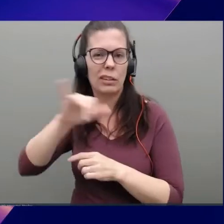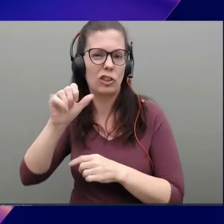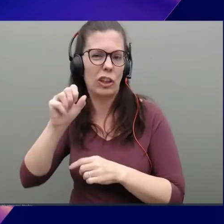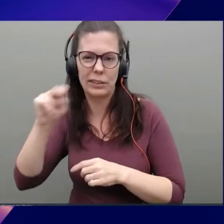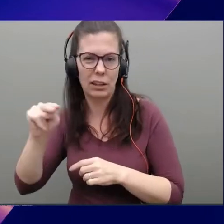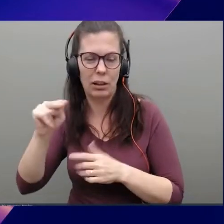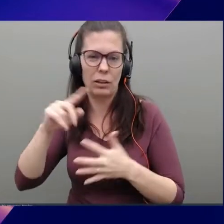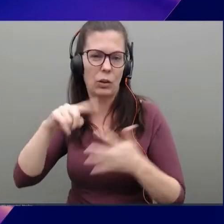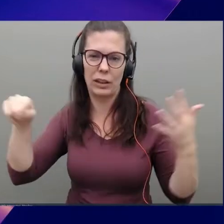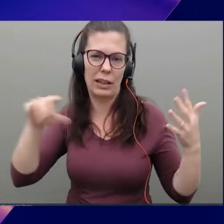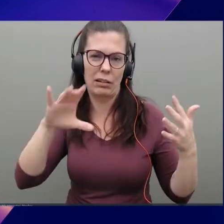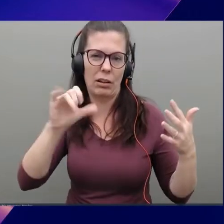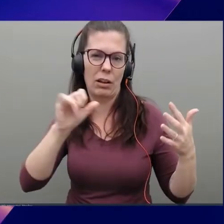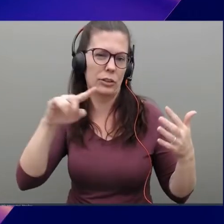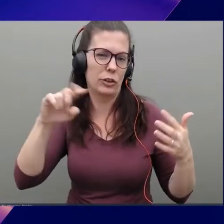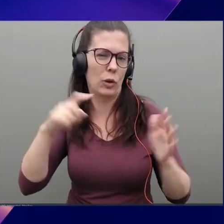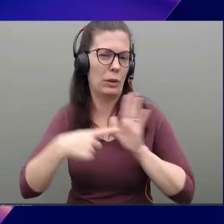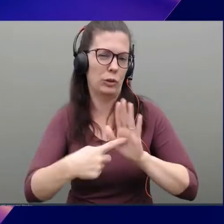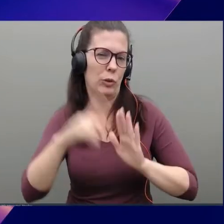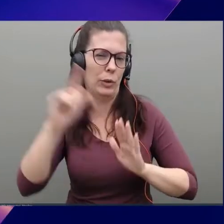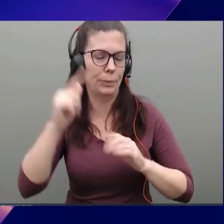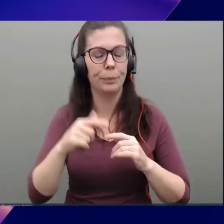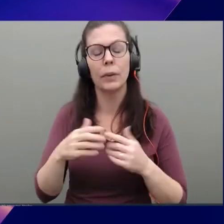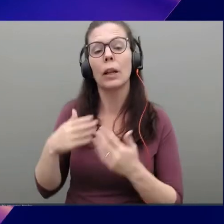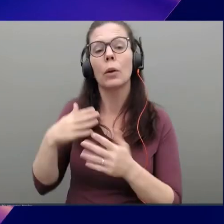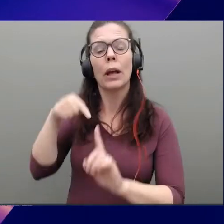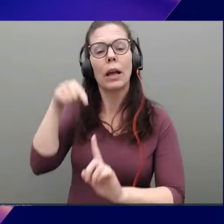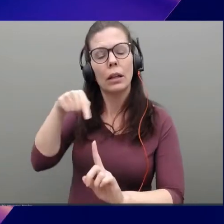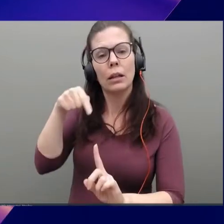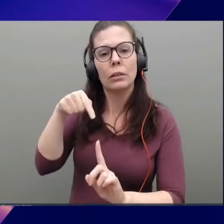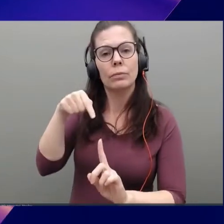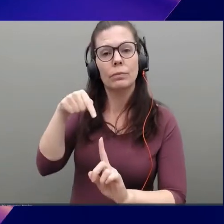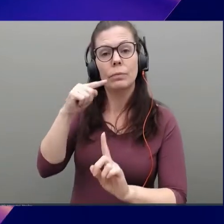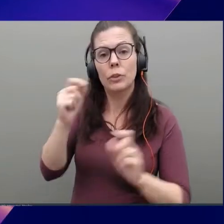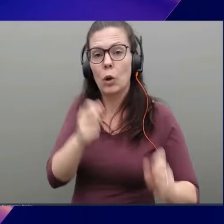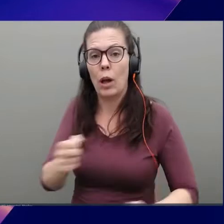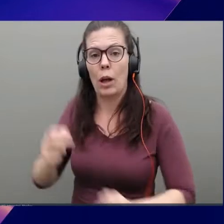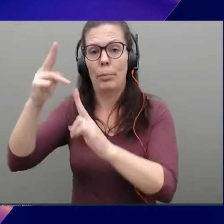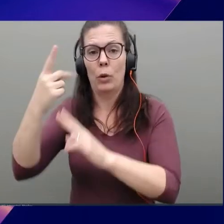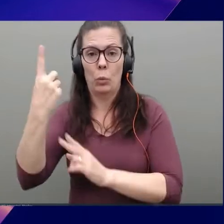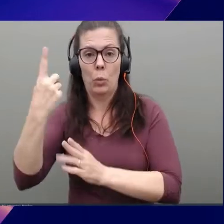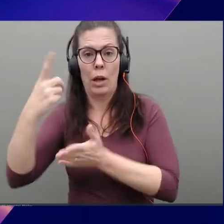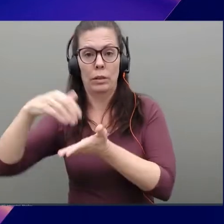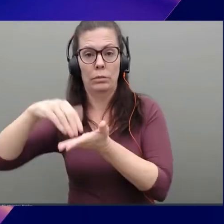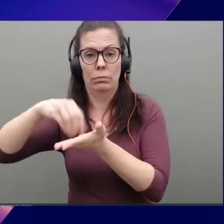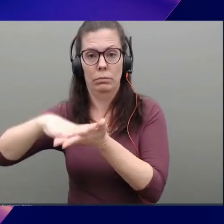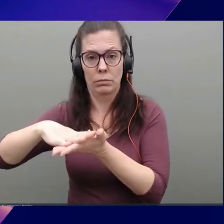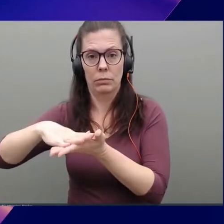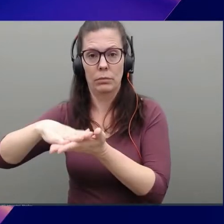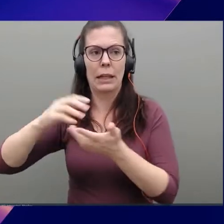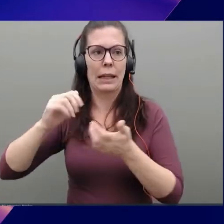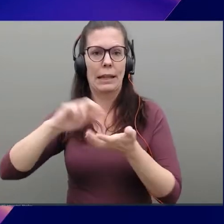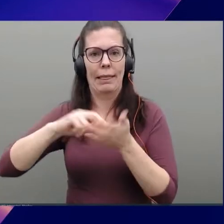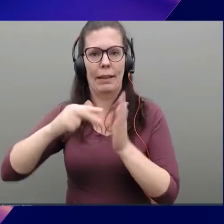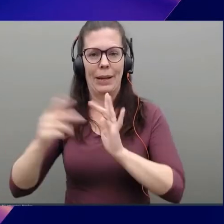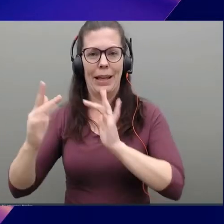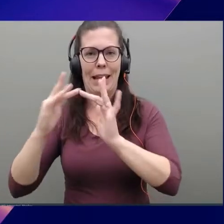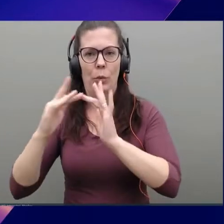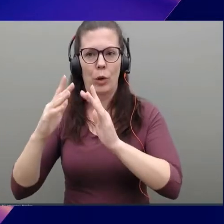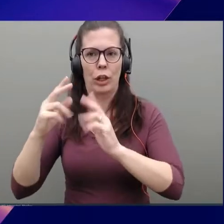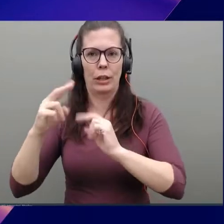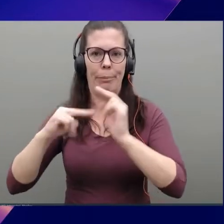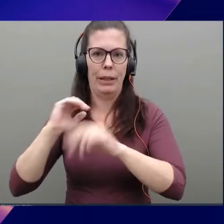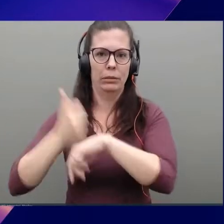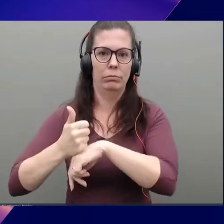console. show you how to do that later. But essentially, you upload one document and then the whole network's built, which may actually be something